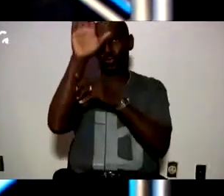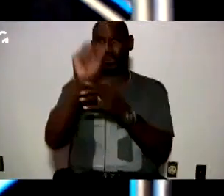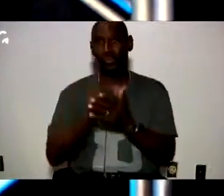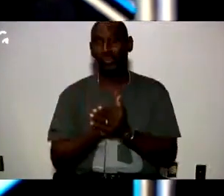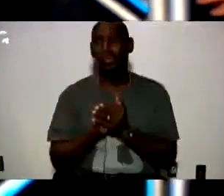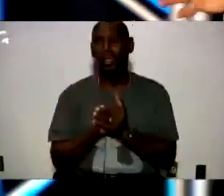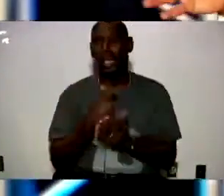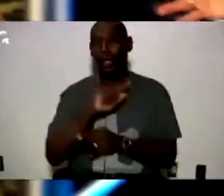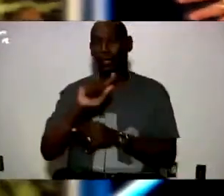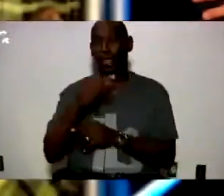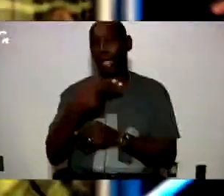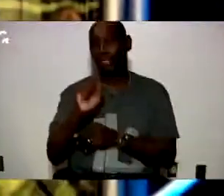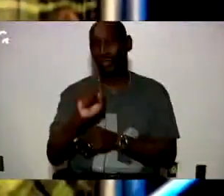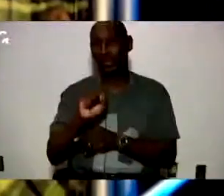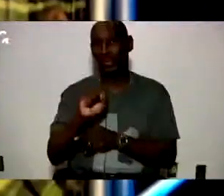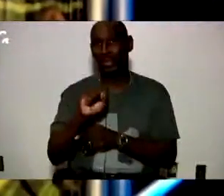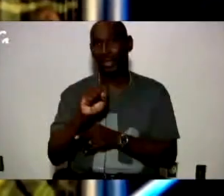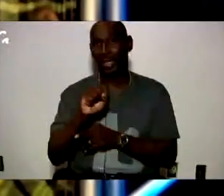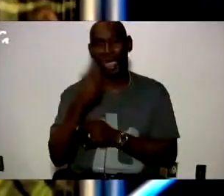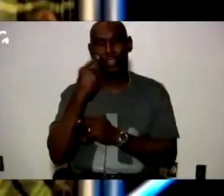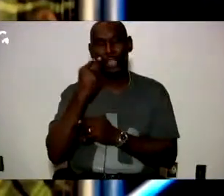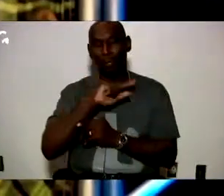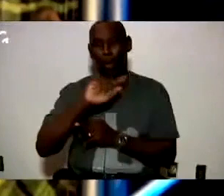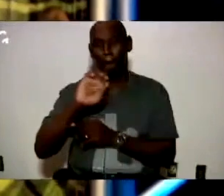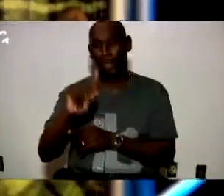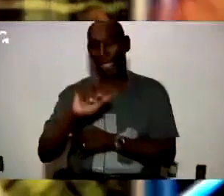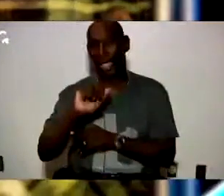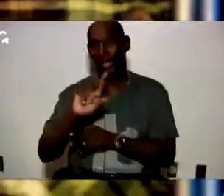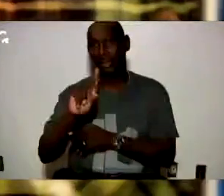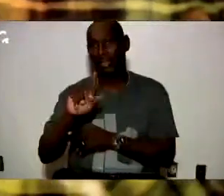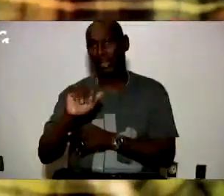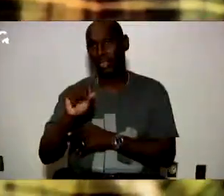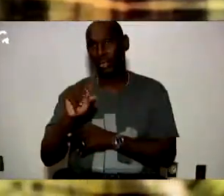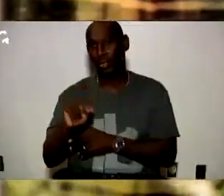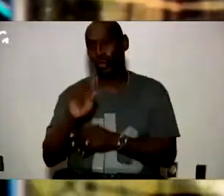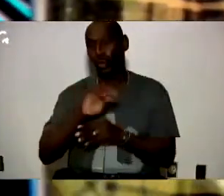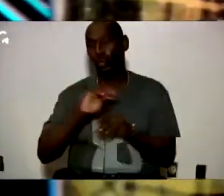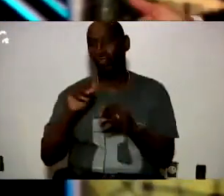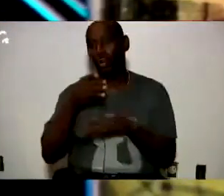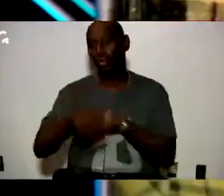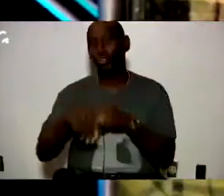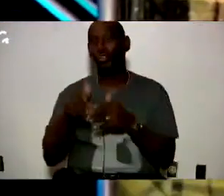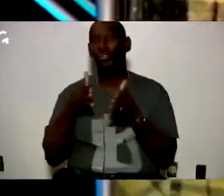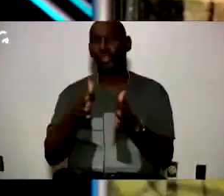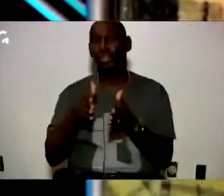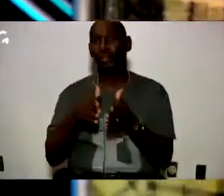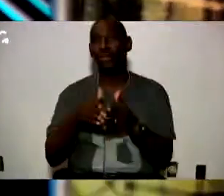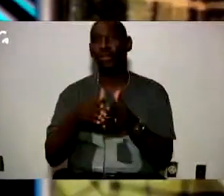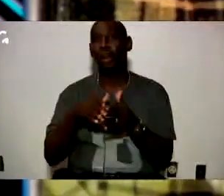so then I go to high school I think I'm going back to Adamson we moved across the street from the park so now I go to Sunset